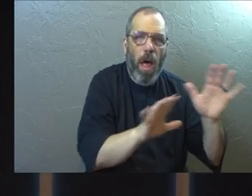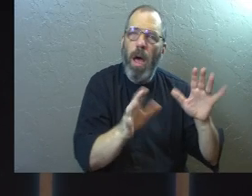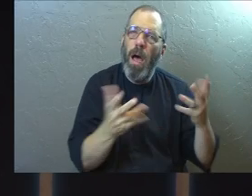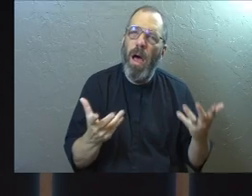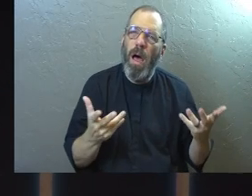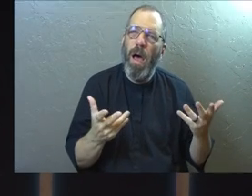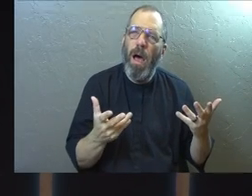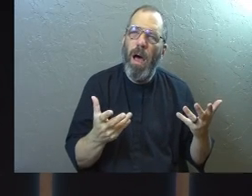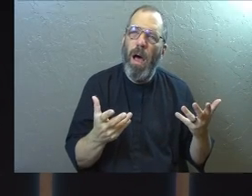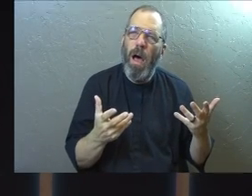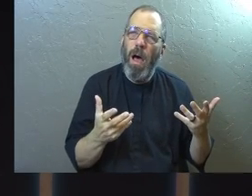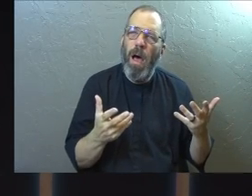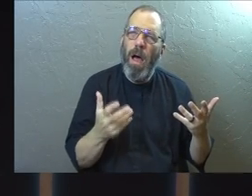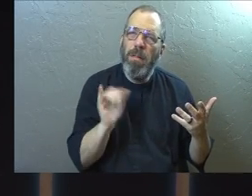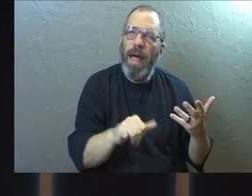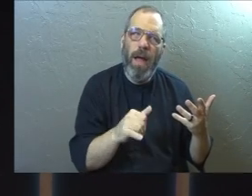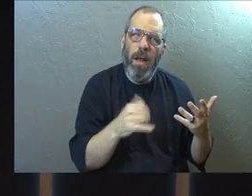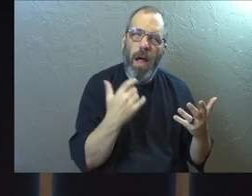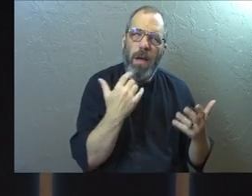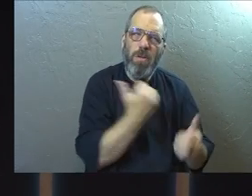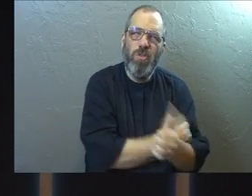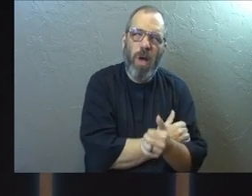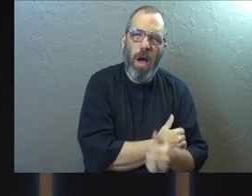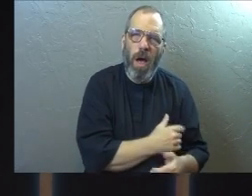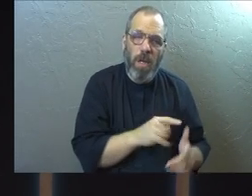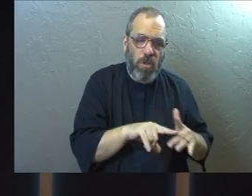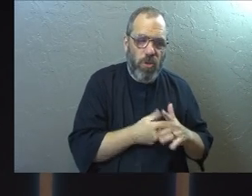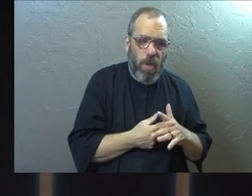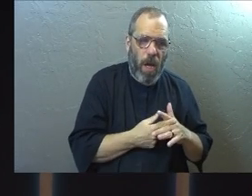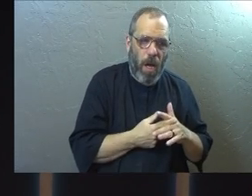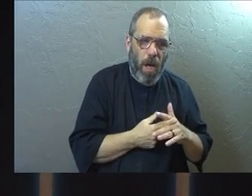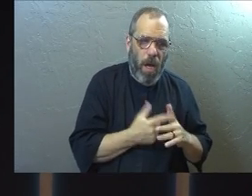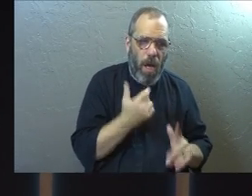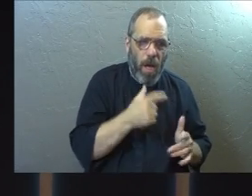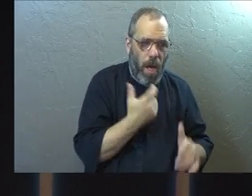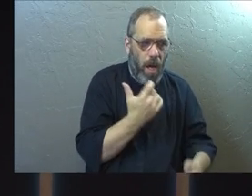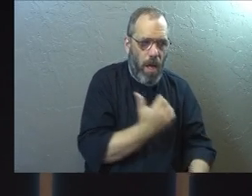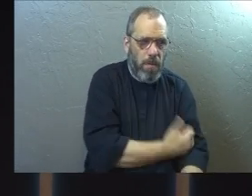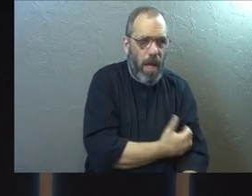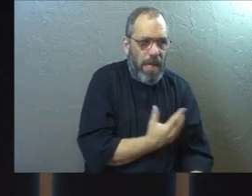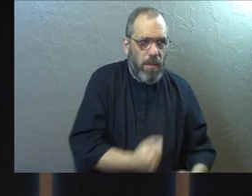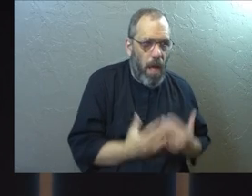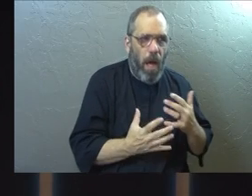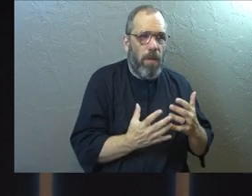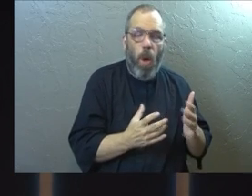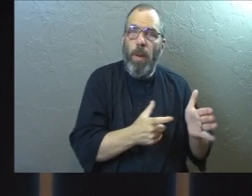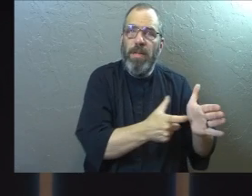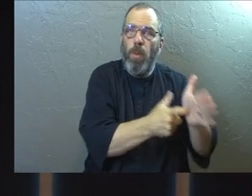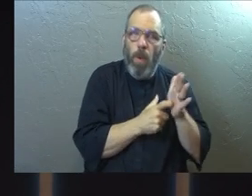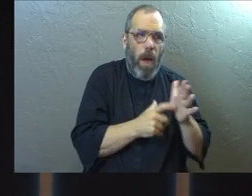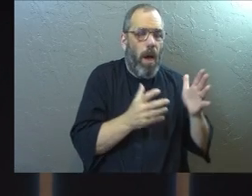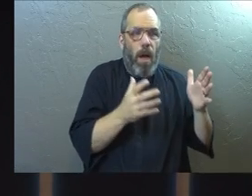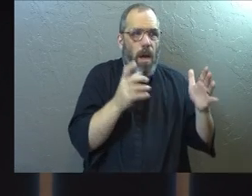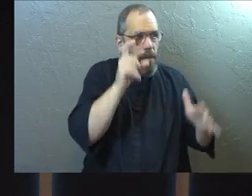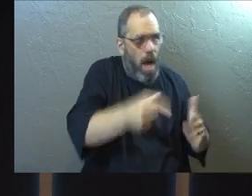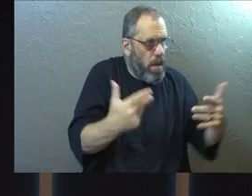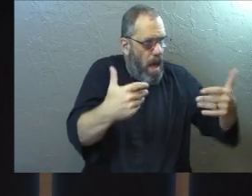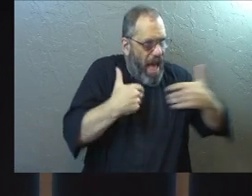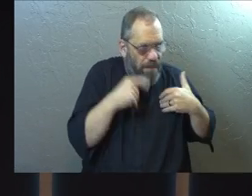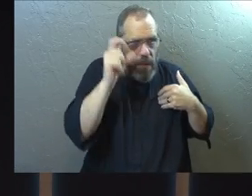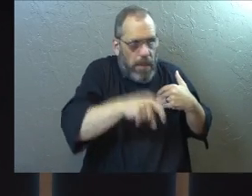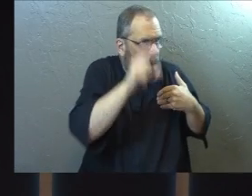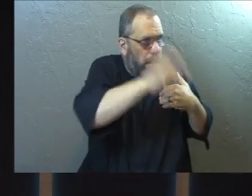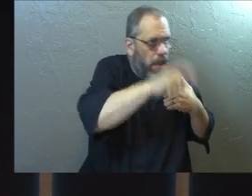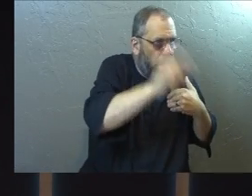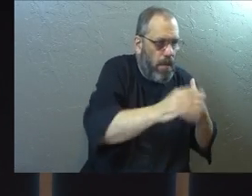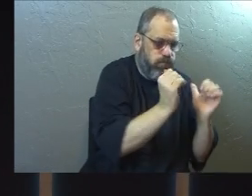about that particular substance where that once you start, it's no longer just a thrill. It's an obligation. It's something that you have to do